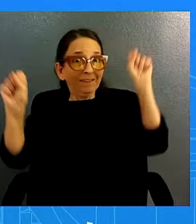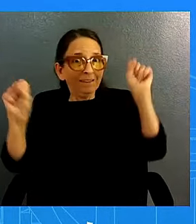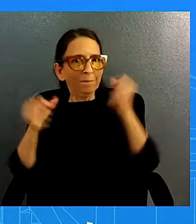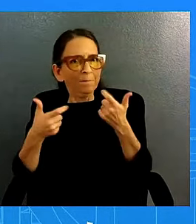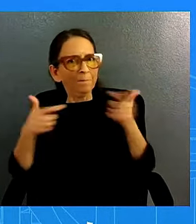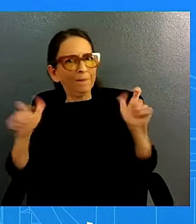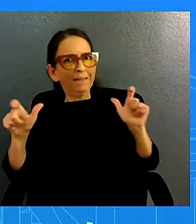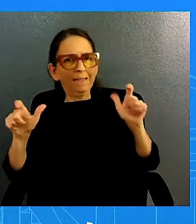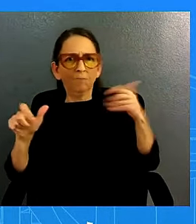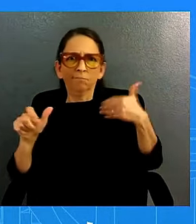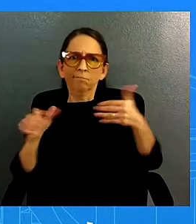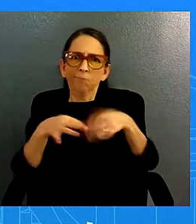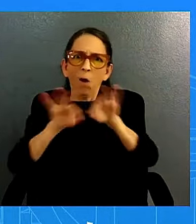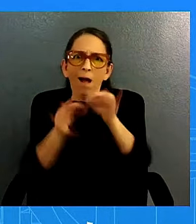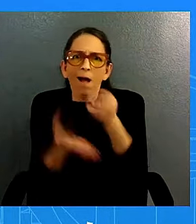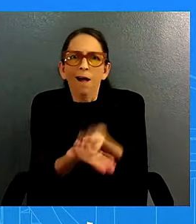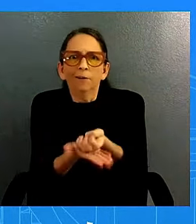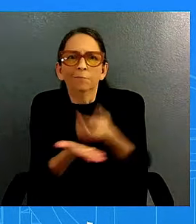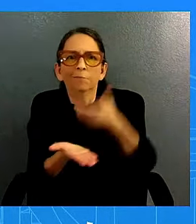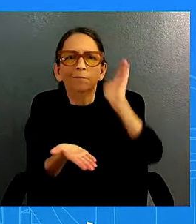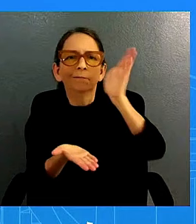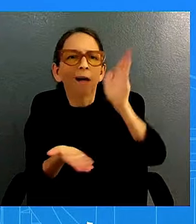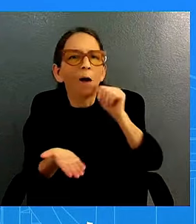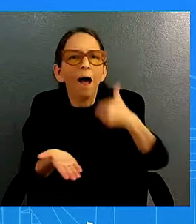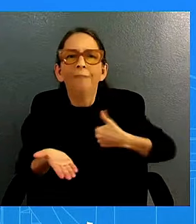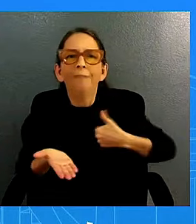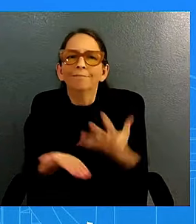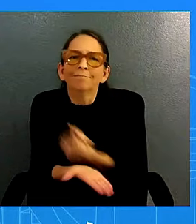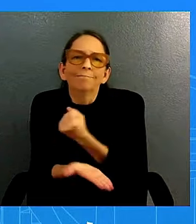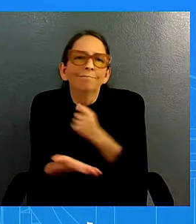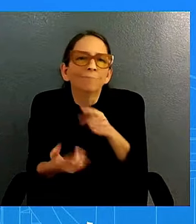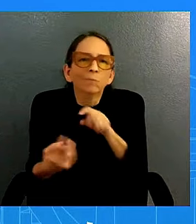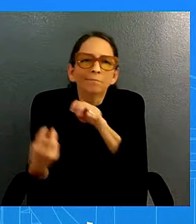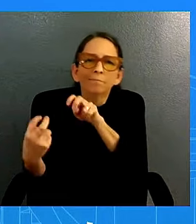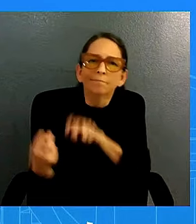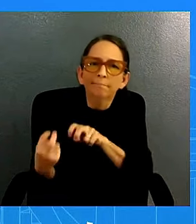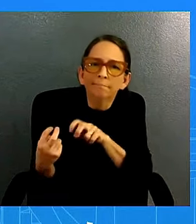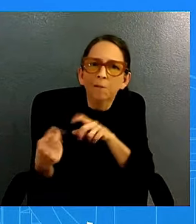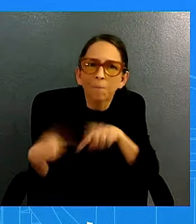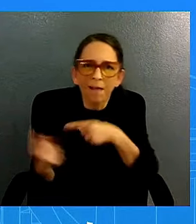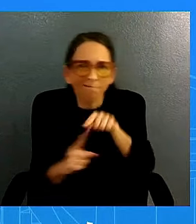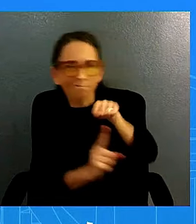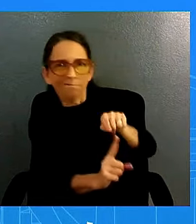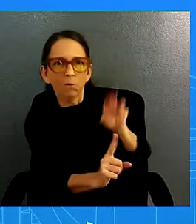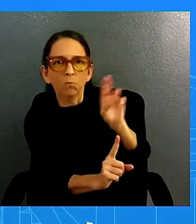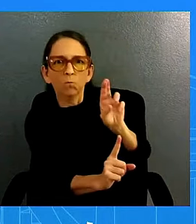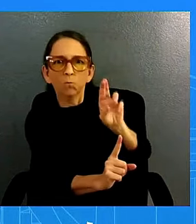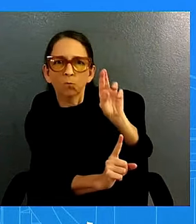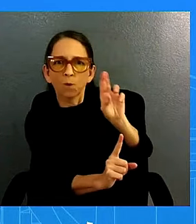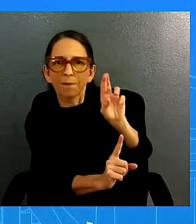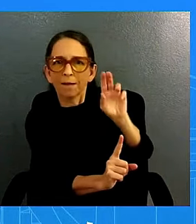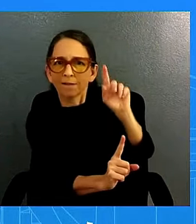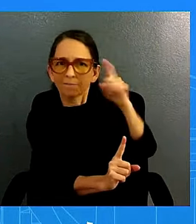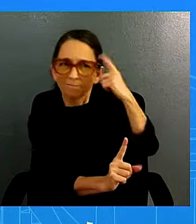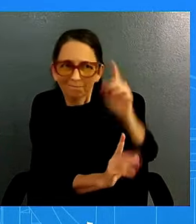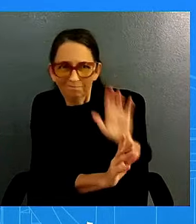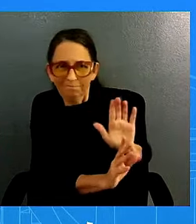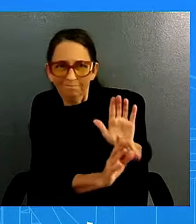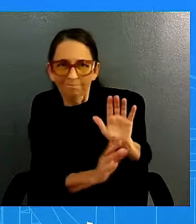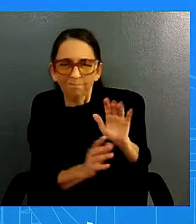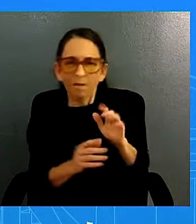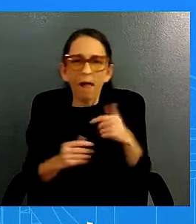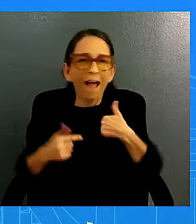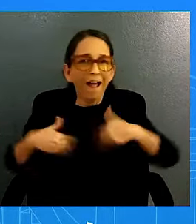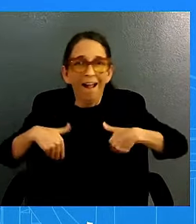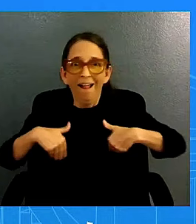about this particular uh this particular event that just occurred i haven't really seen the stories i've seen